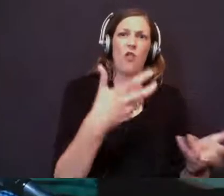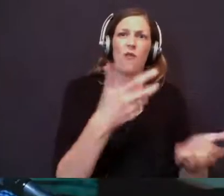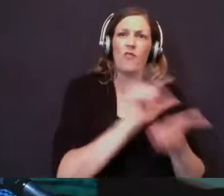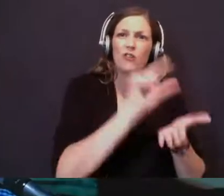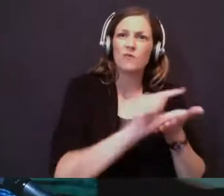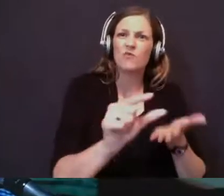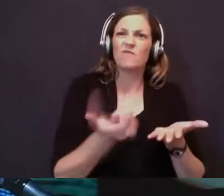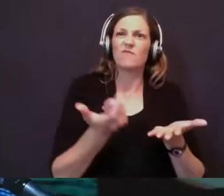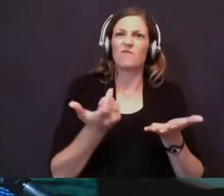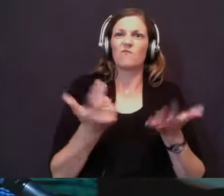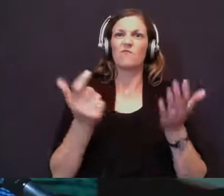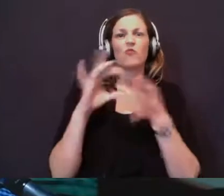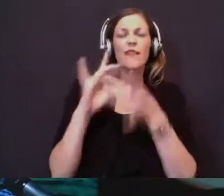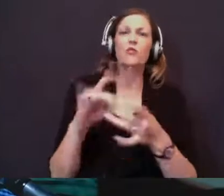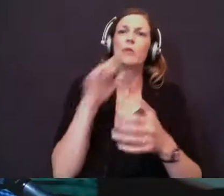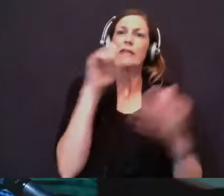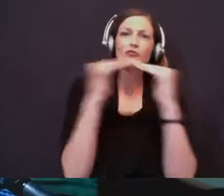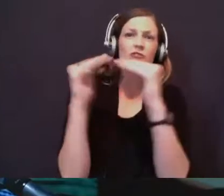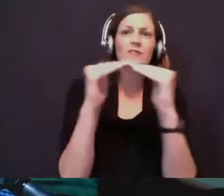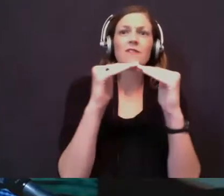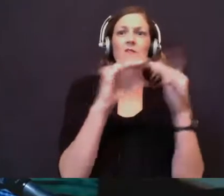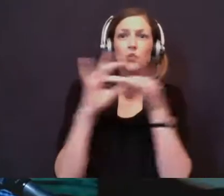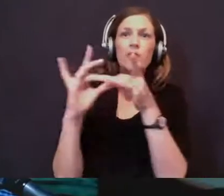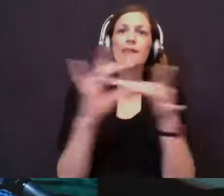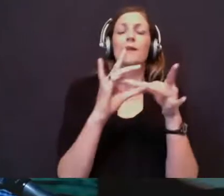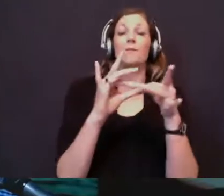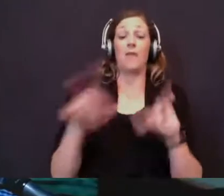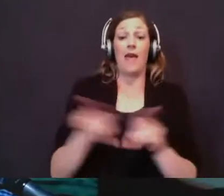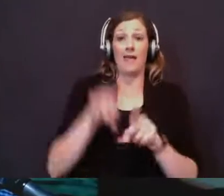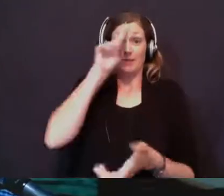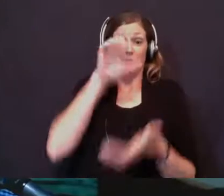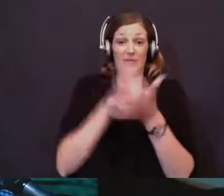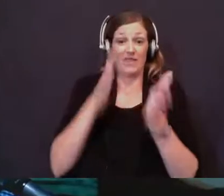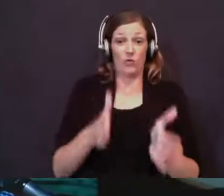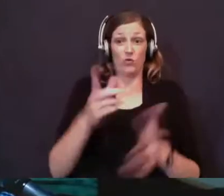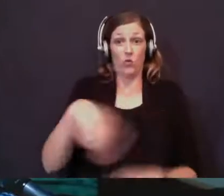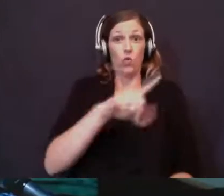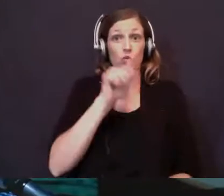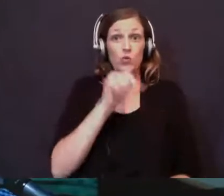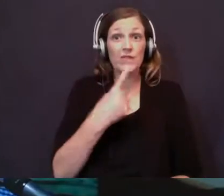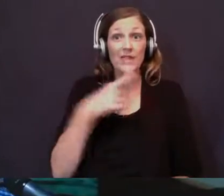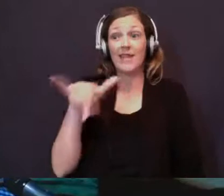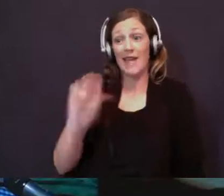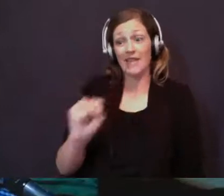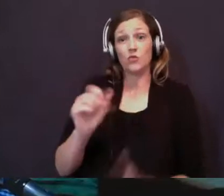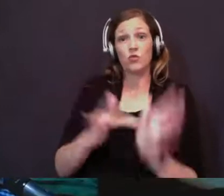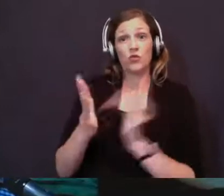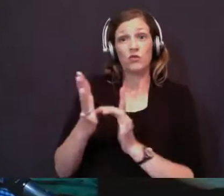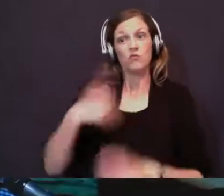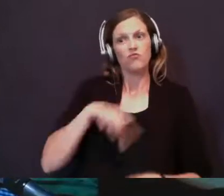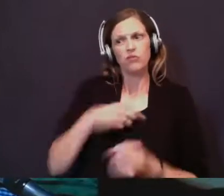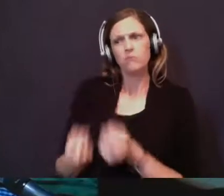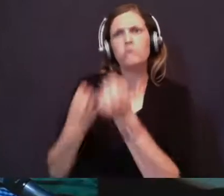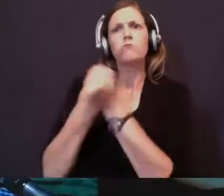and in unity. Now, as believers, those who've said yes to Jesus as believers, we stand with them